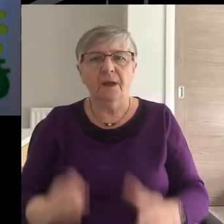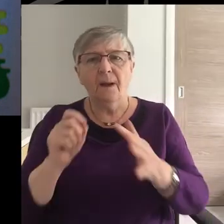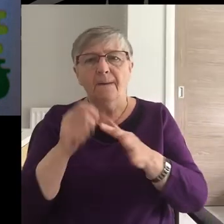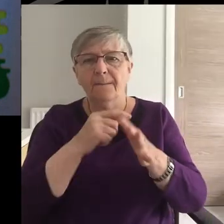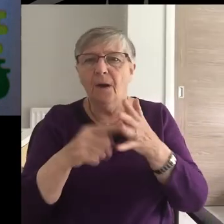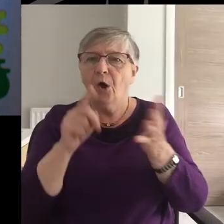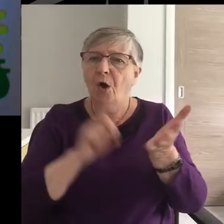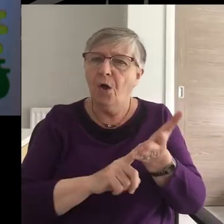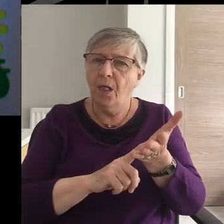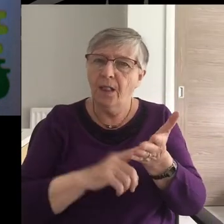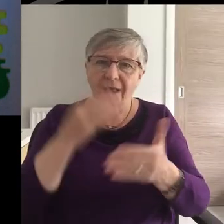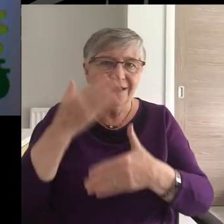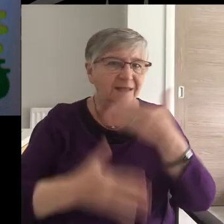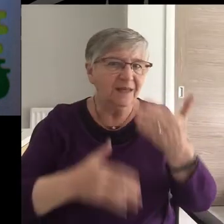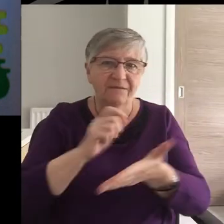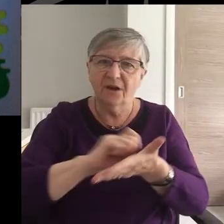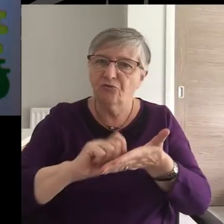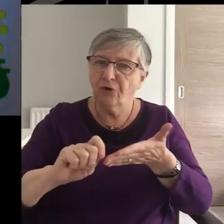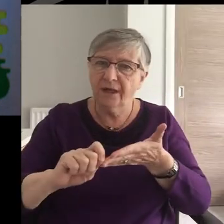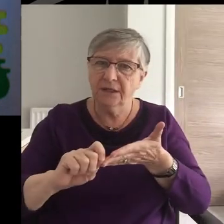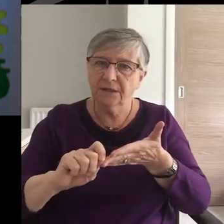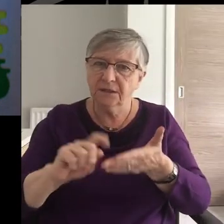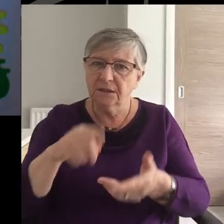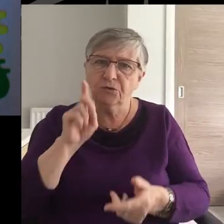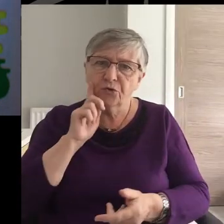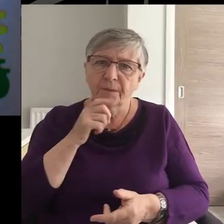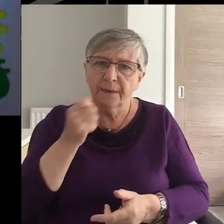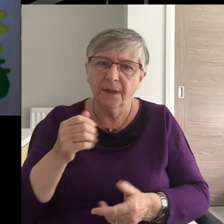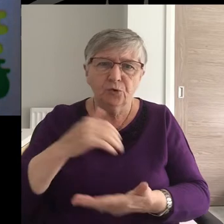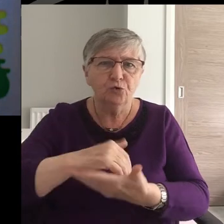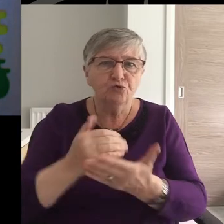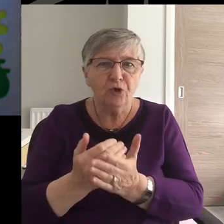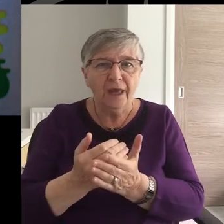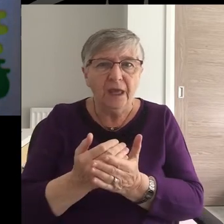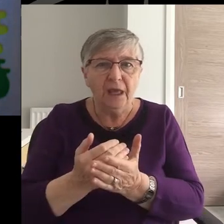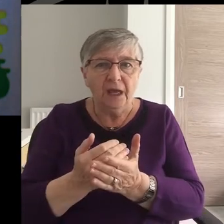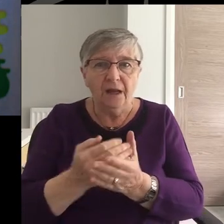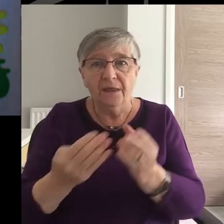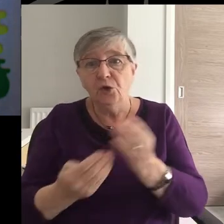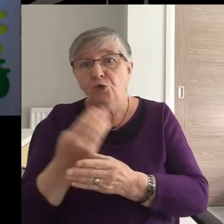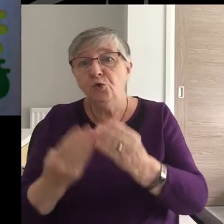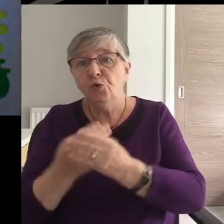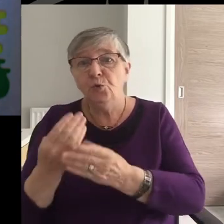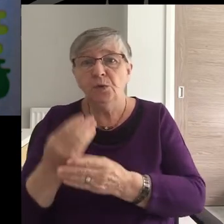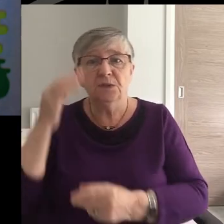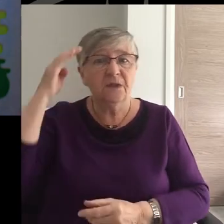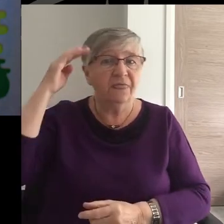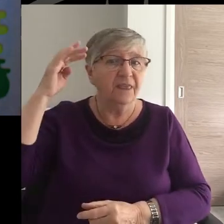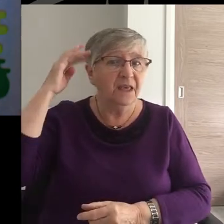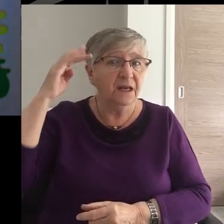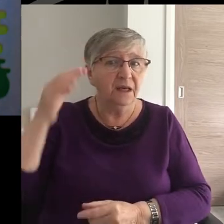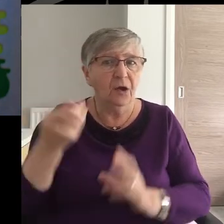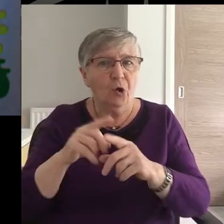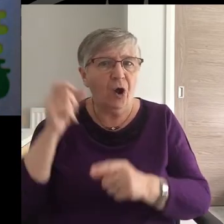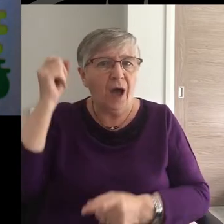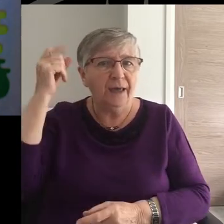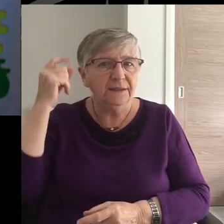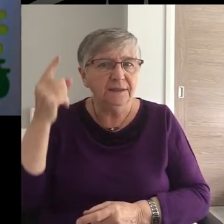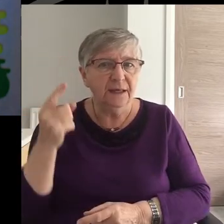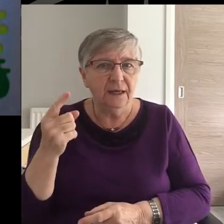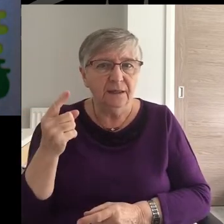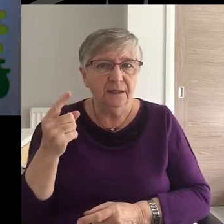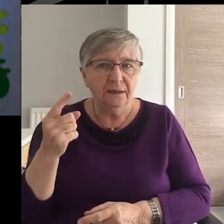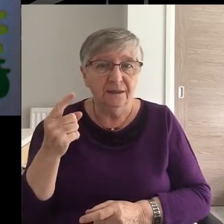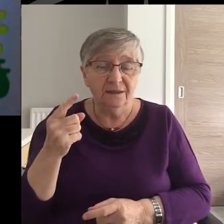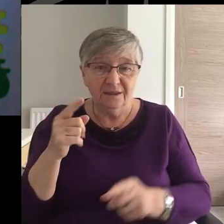Paul never writes to folks to share the latest intellectual theory or idea,